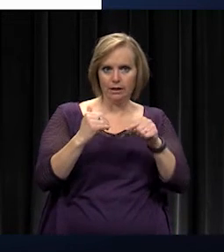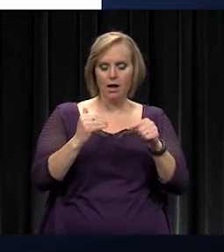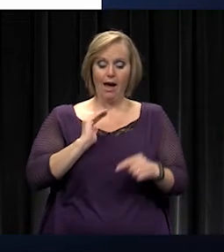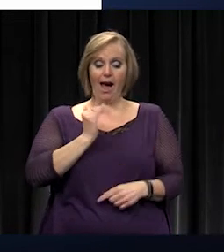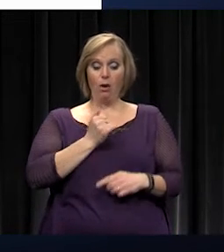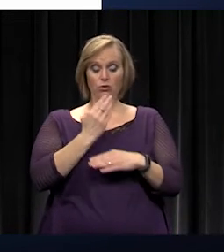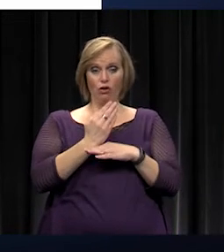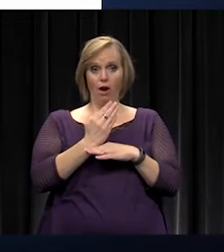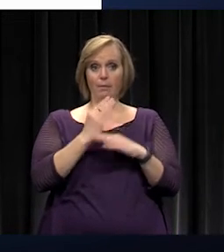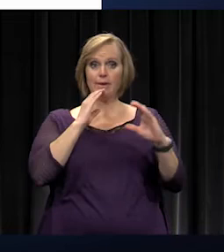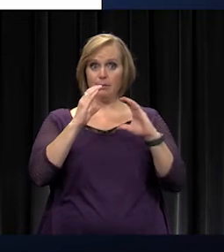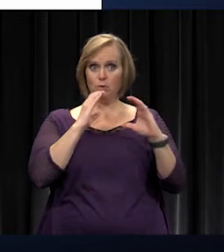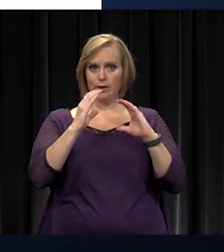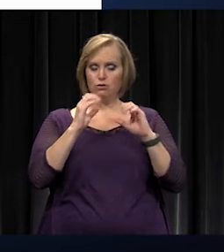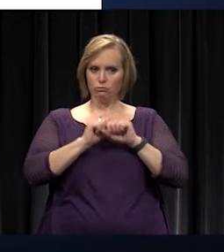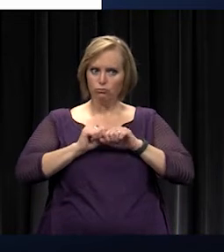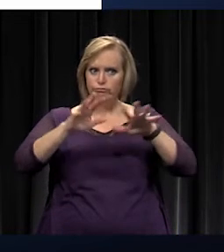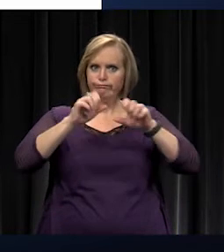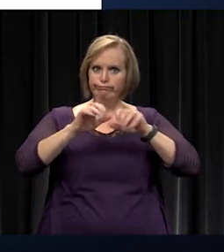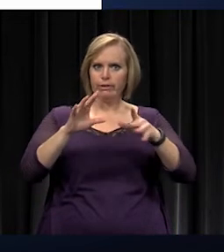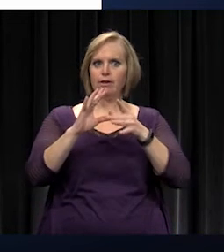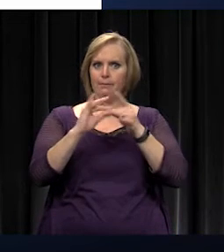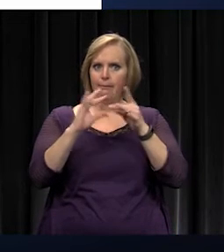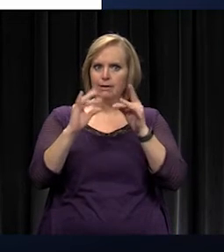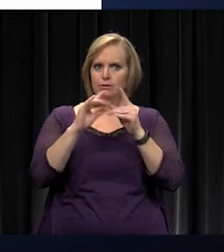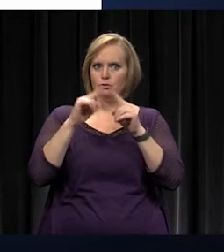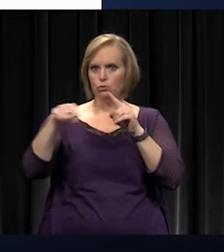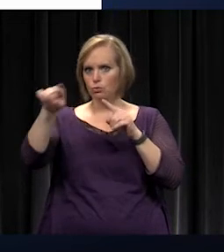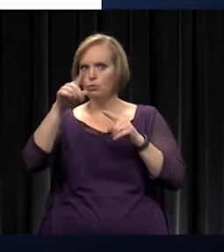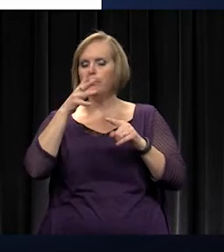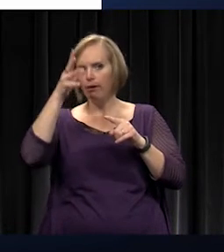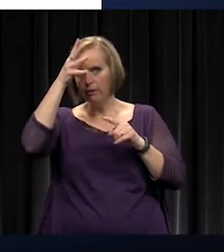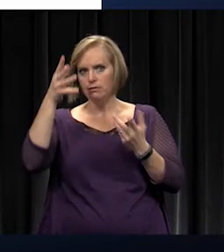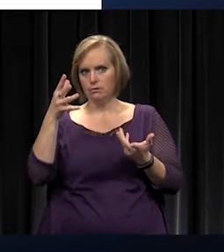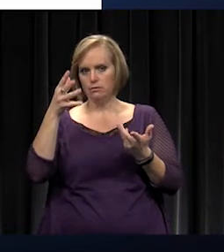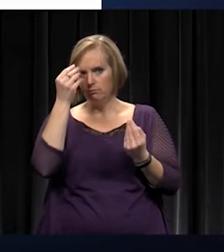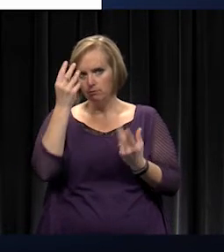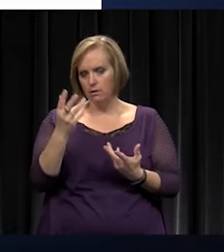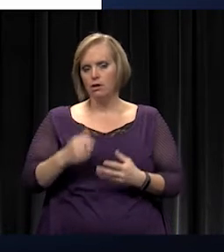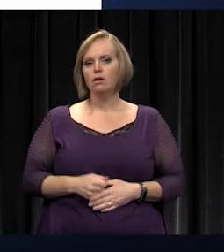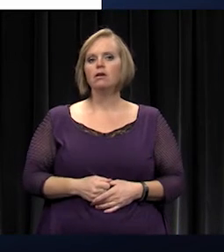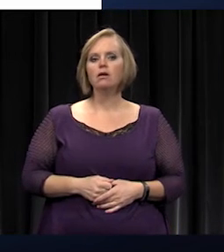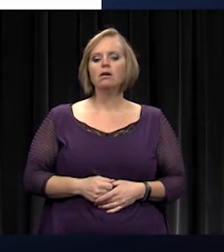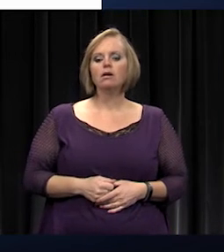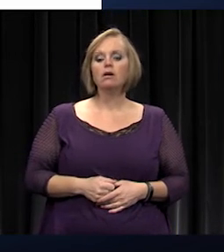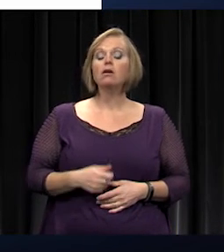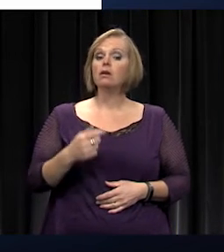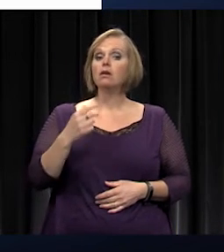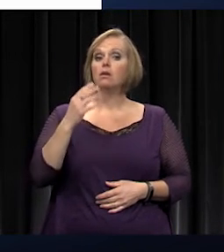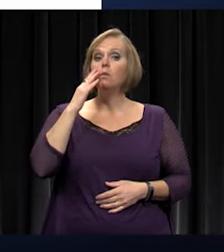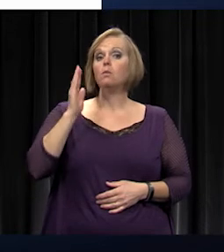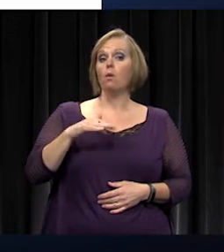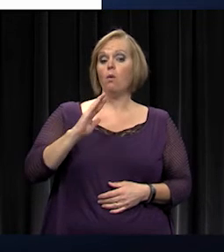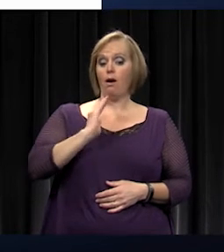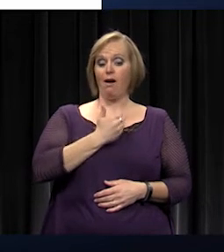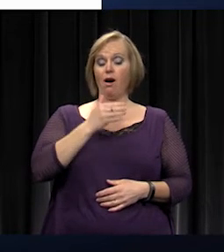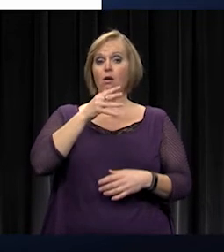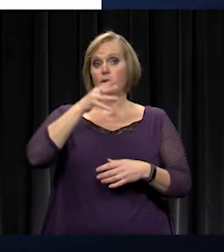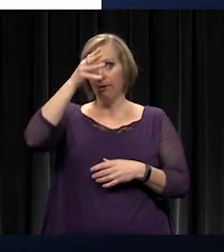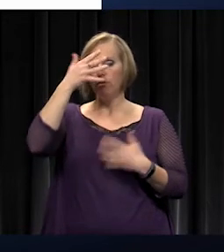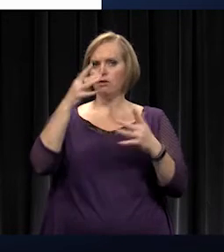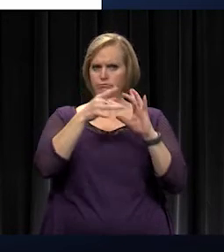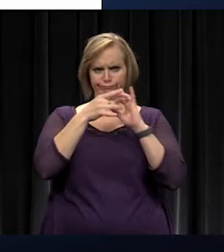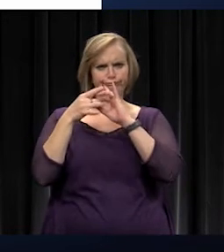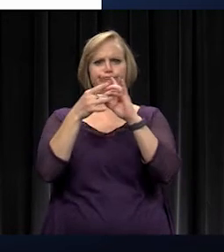job in communications to send out those messages and keep our very connected parents informed. And we know that our parents are connected. talked